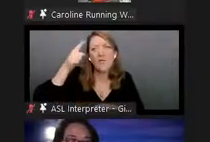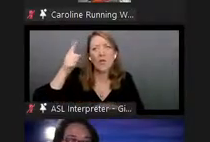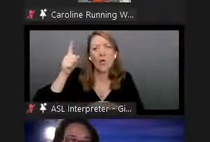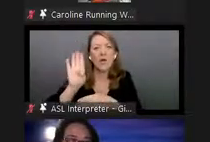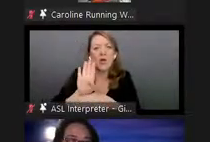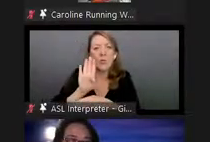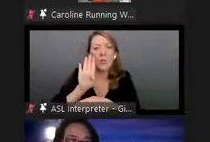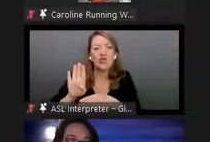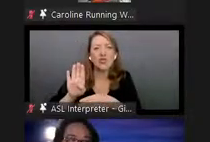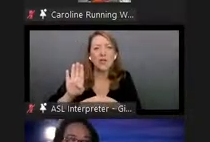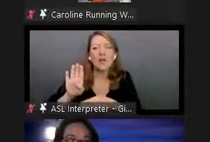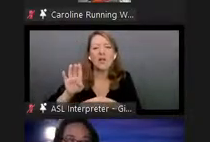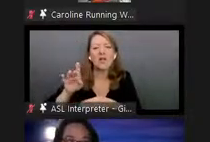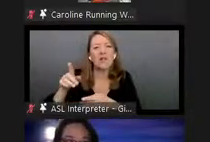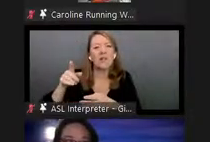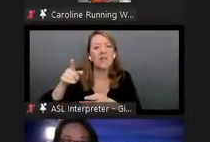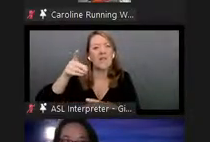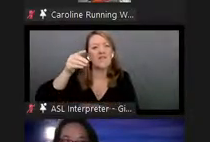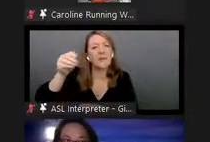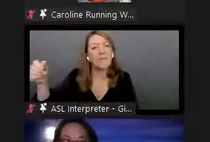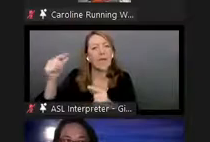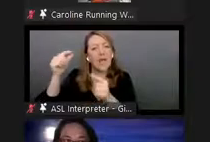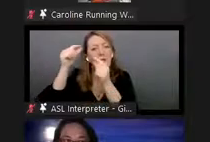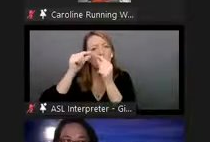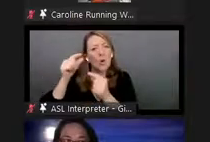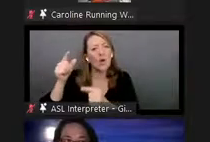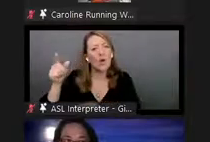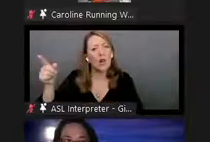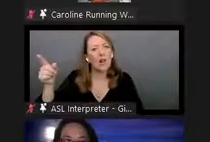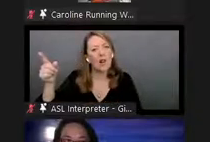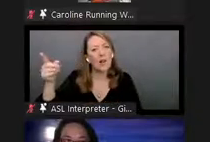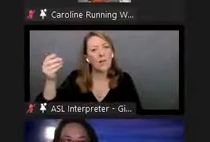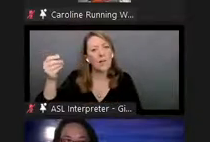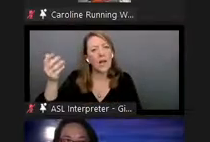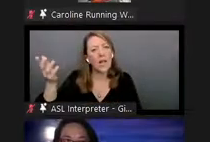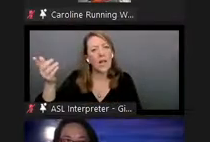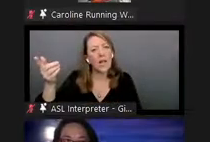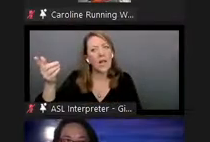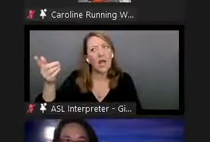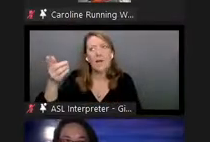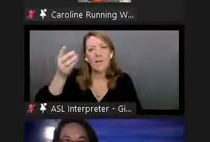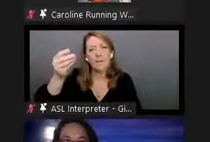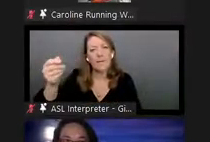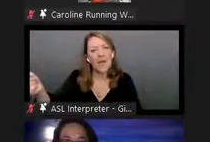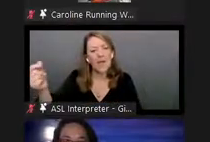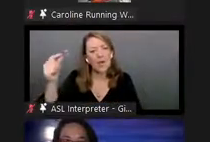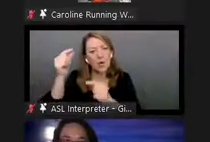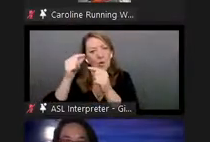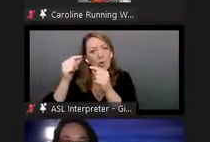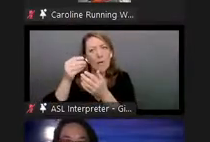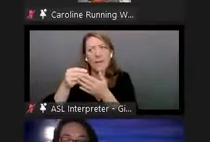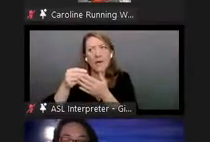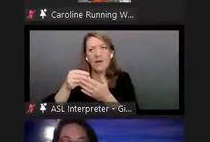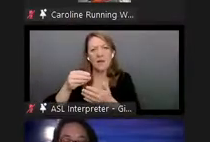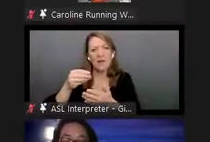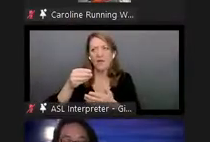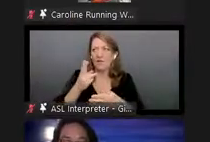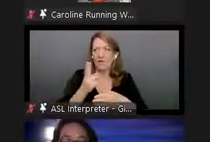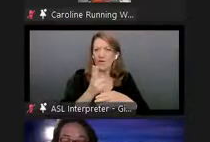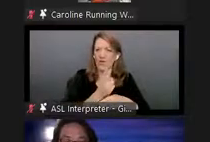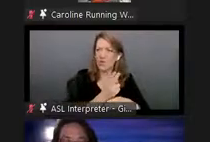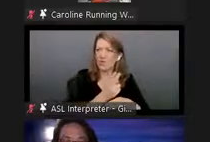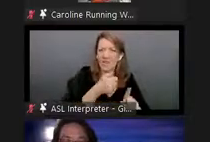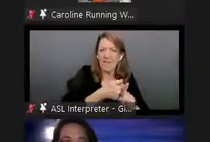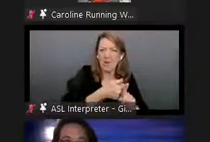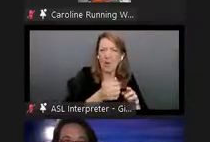they've, um, you know, they pay Google, they pay Google money. They're paying Google money for their own language using the data that they gave Google in the